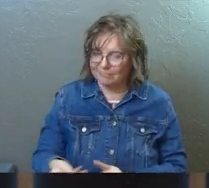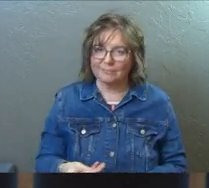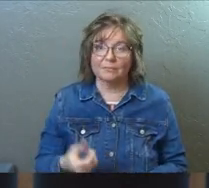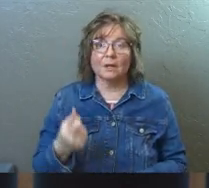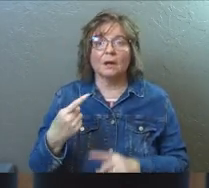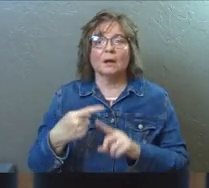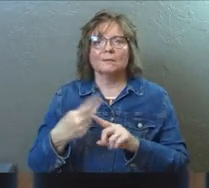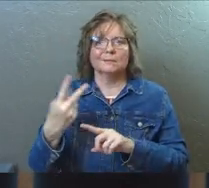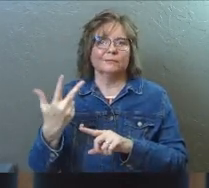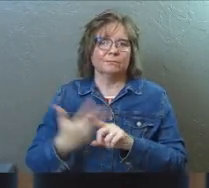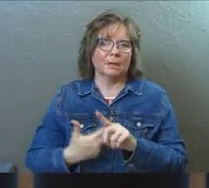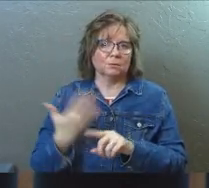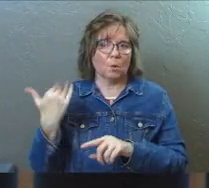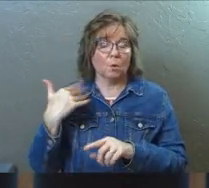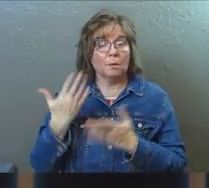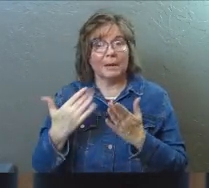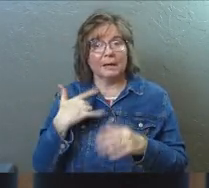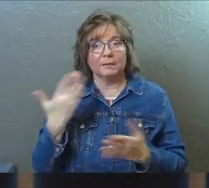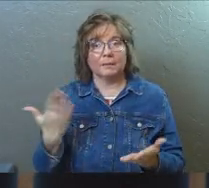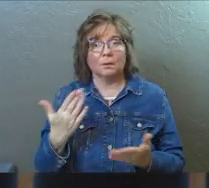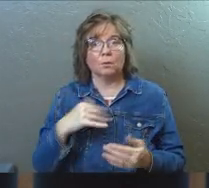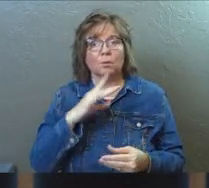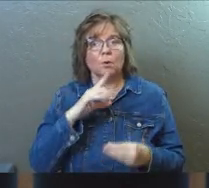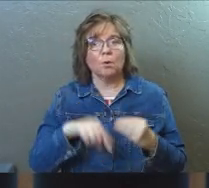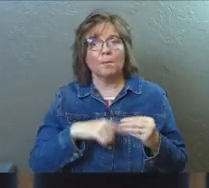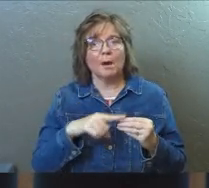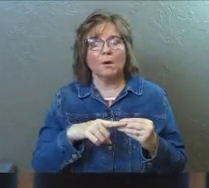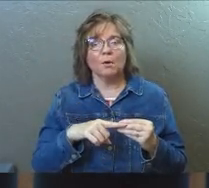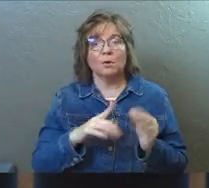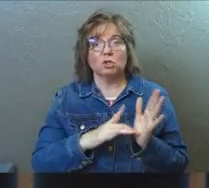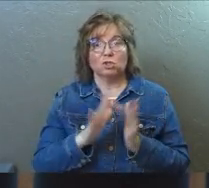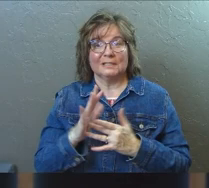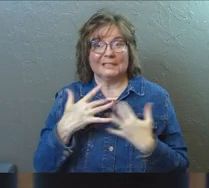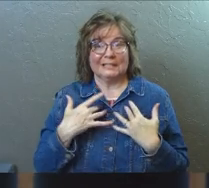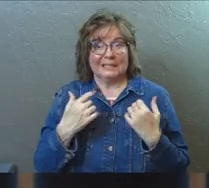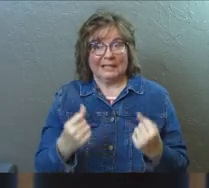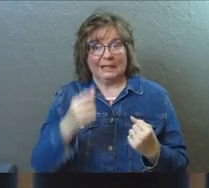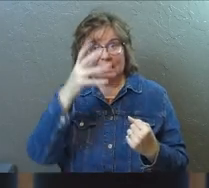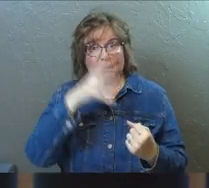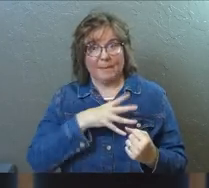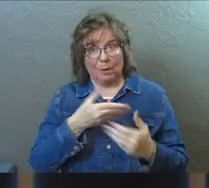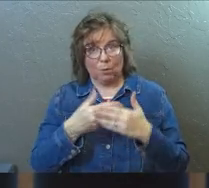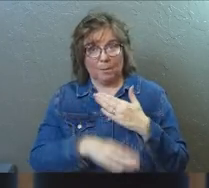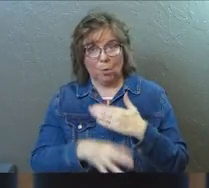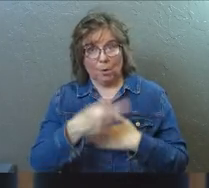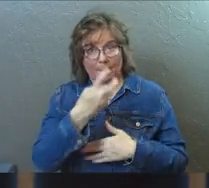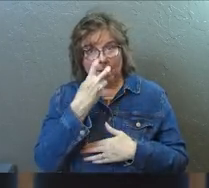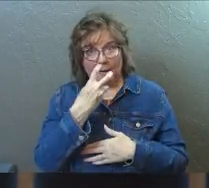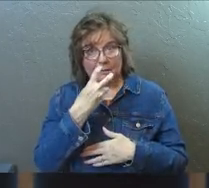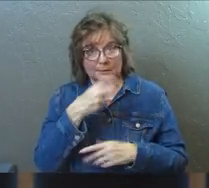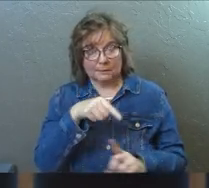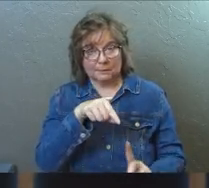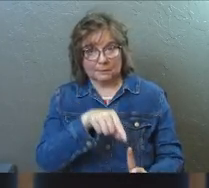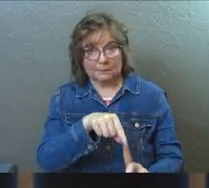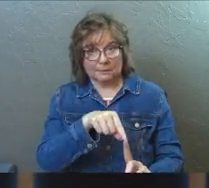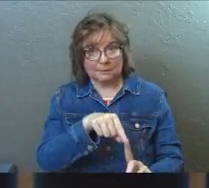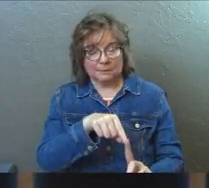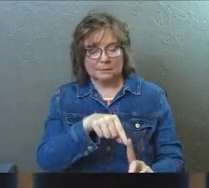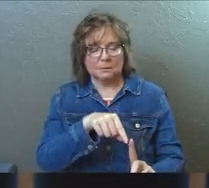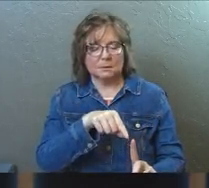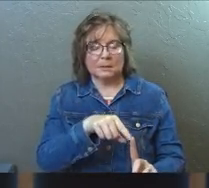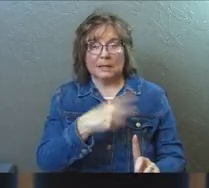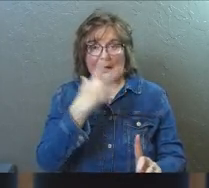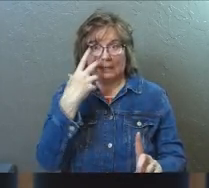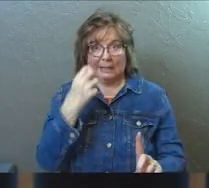A few months ago, you might've been here. We, we talked about Jesus healing this man that was born blind and